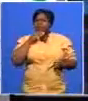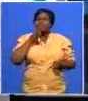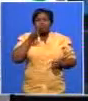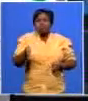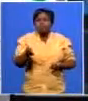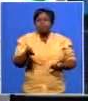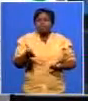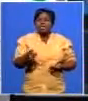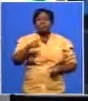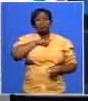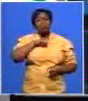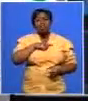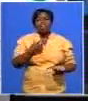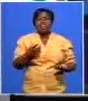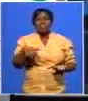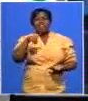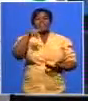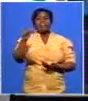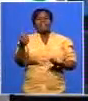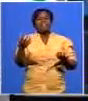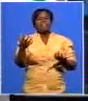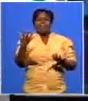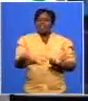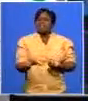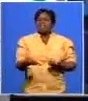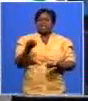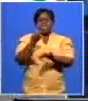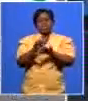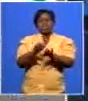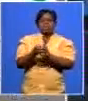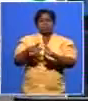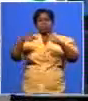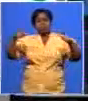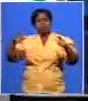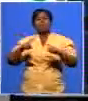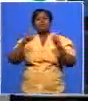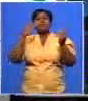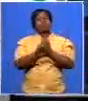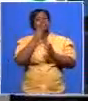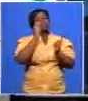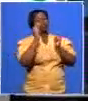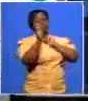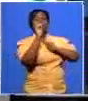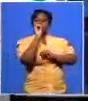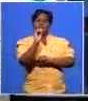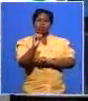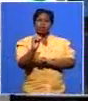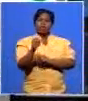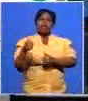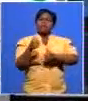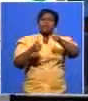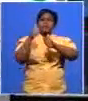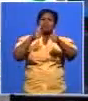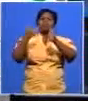remain uh having the economy dominated as if there is no change and managerial position not changing